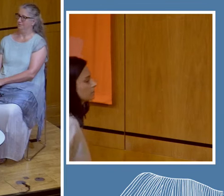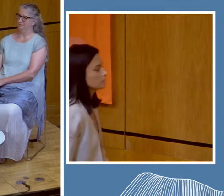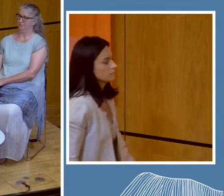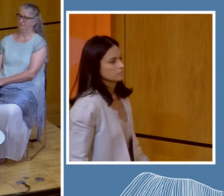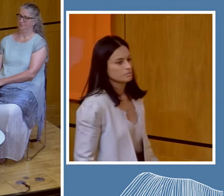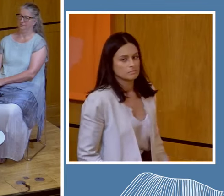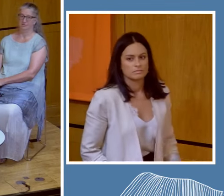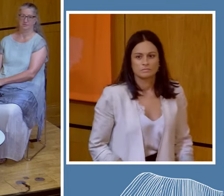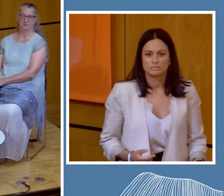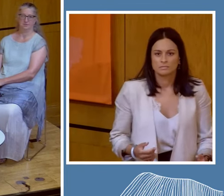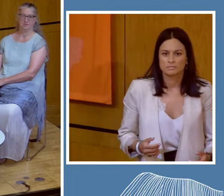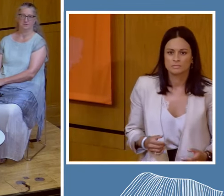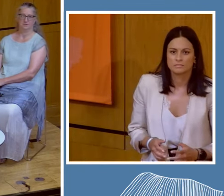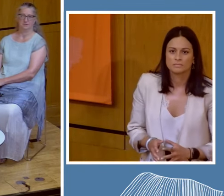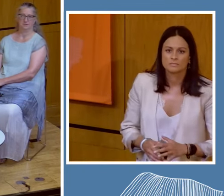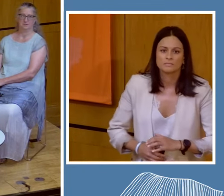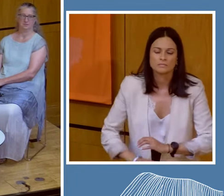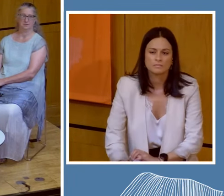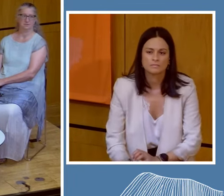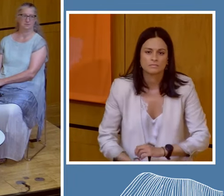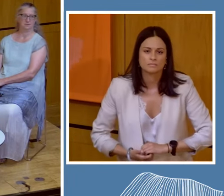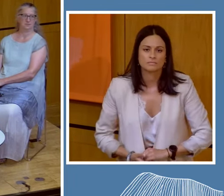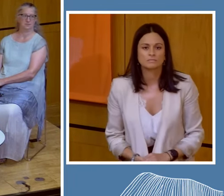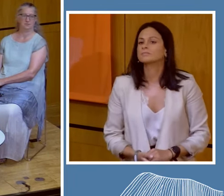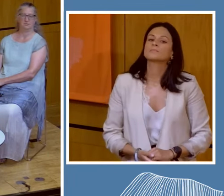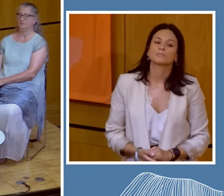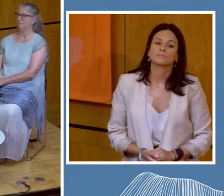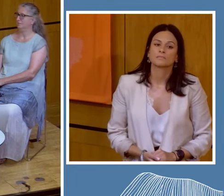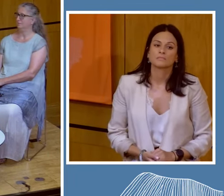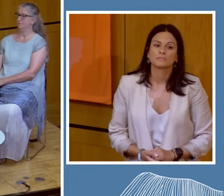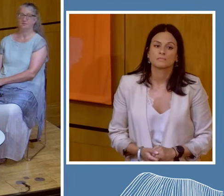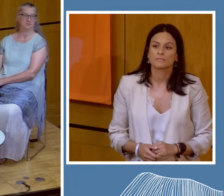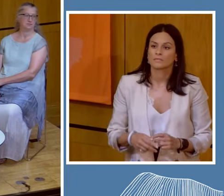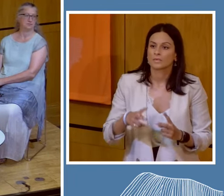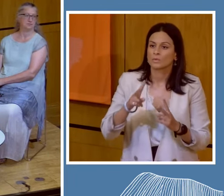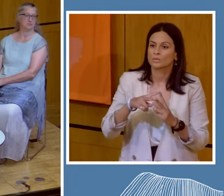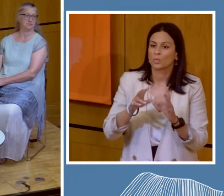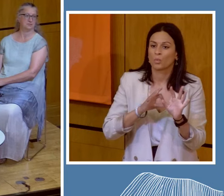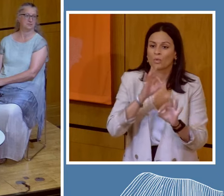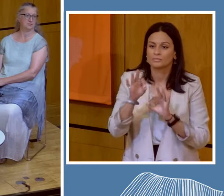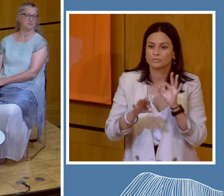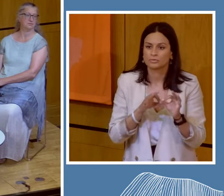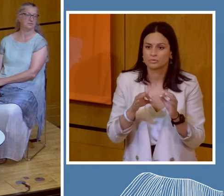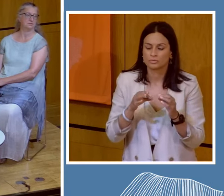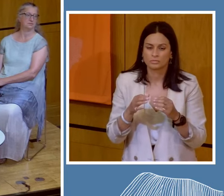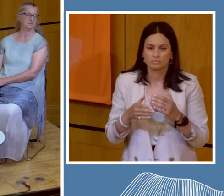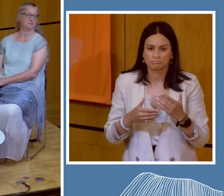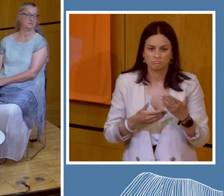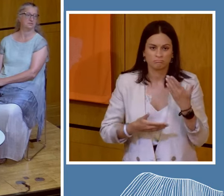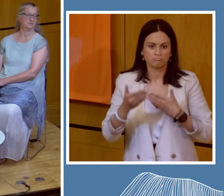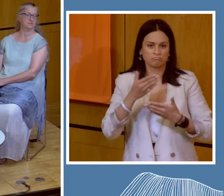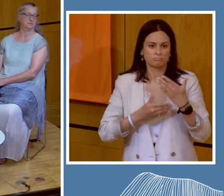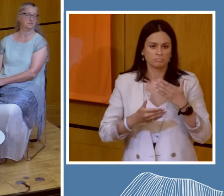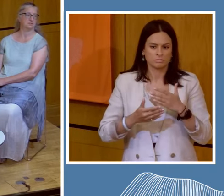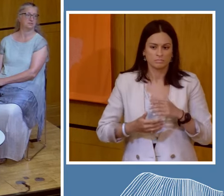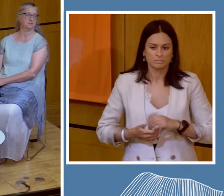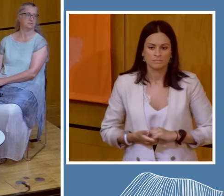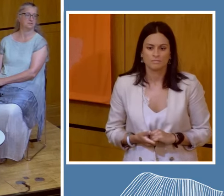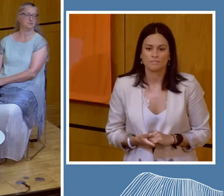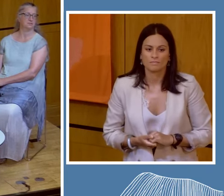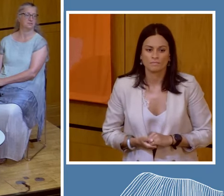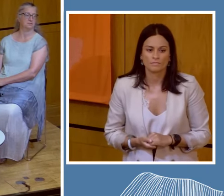Okay. have another two questions. So from the middle and then, well, middle back and then all the way at the back. That's okay.